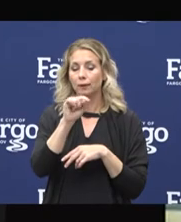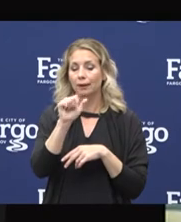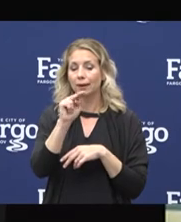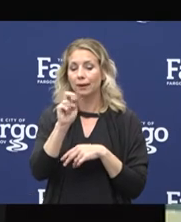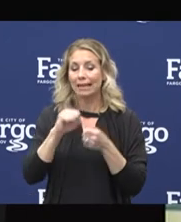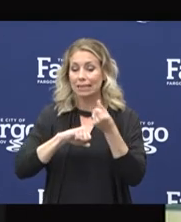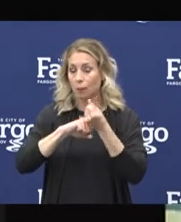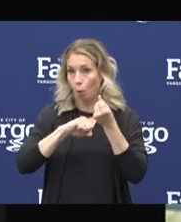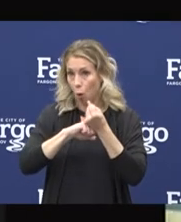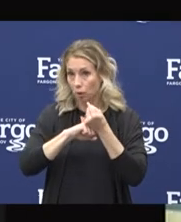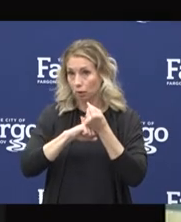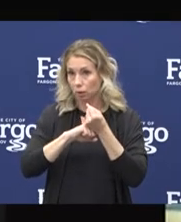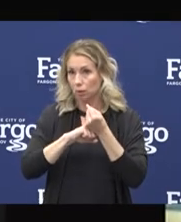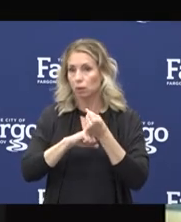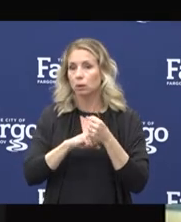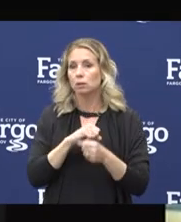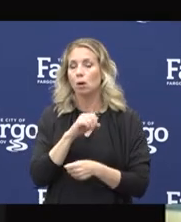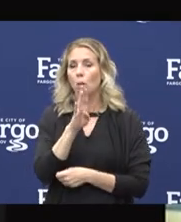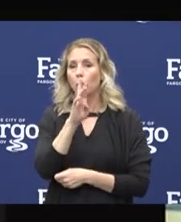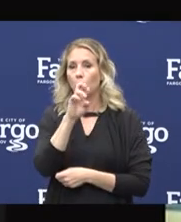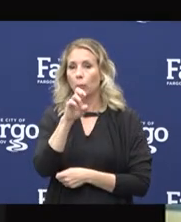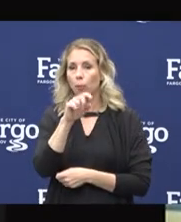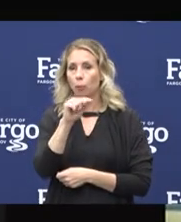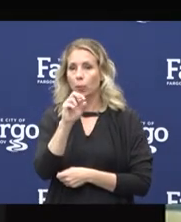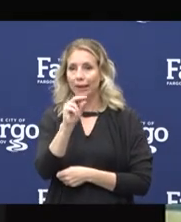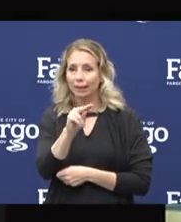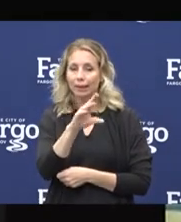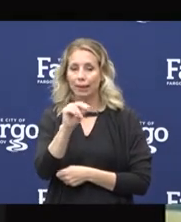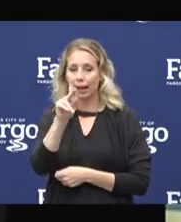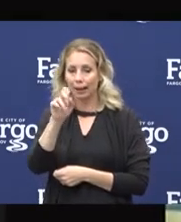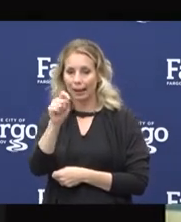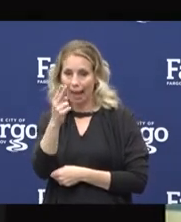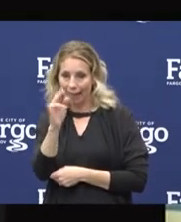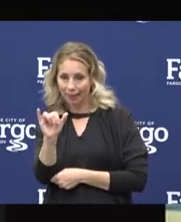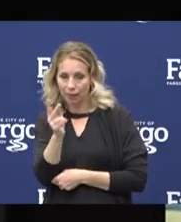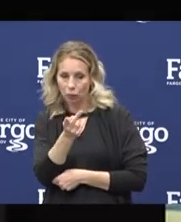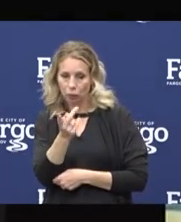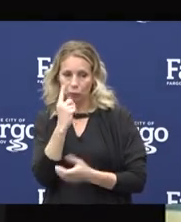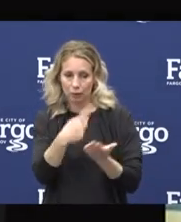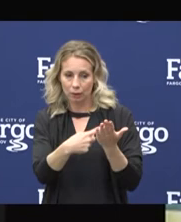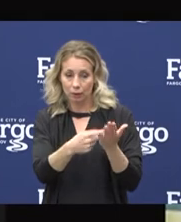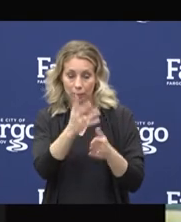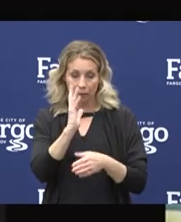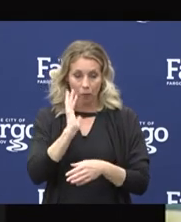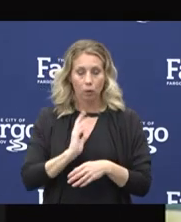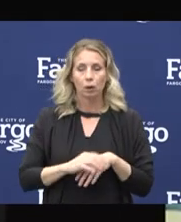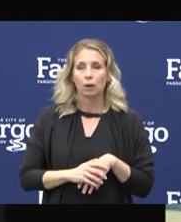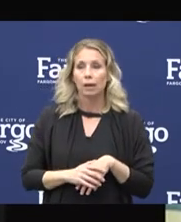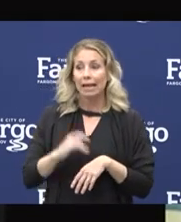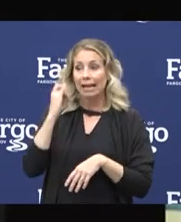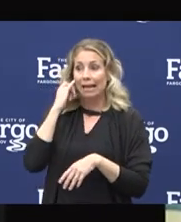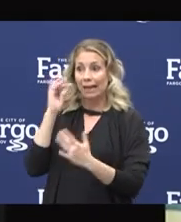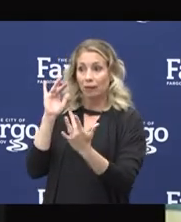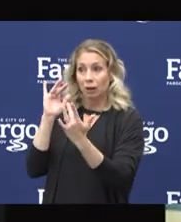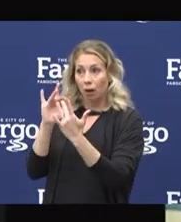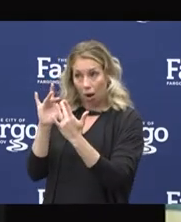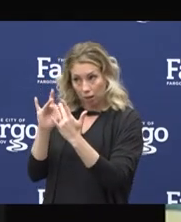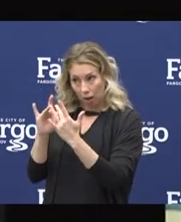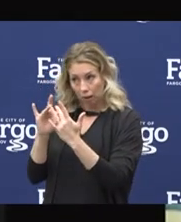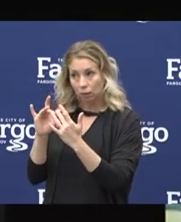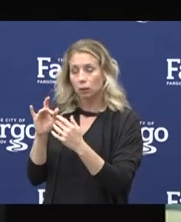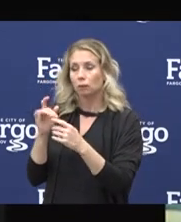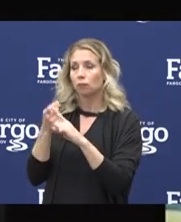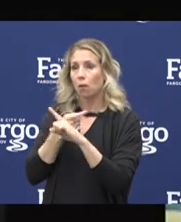as Brenton and Kathy were talking about, as you're coordinated or contacted by a contact